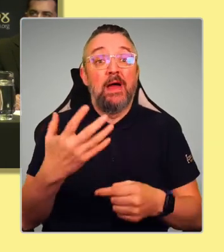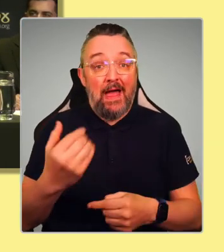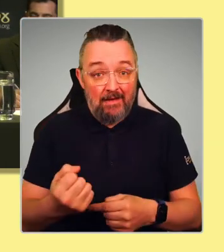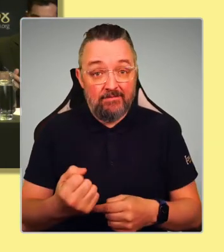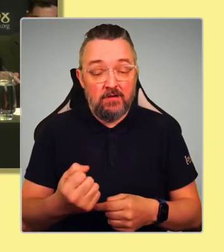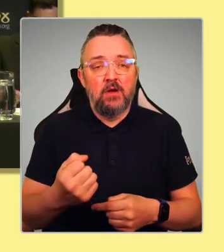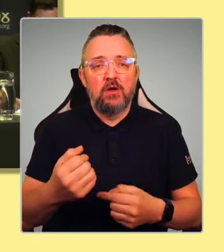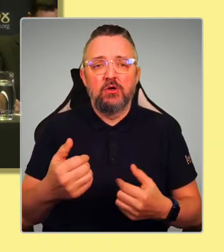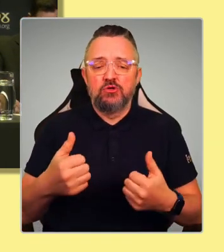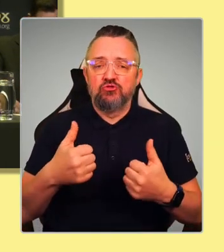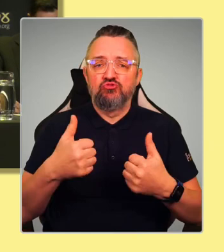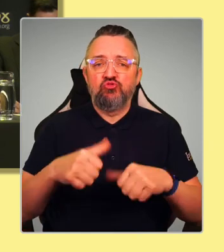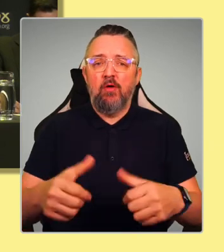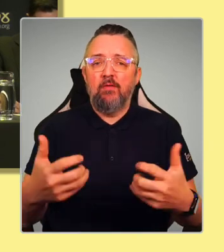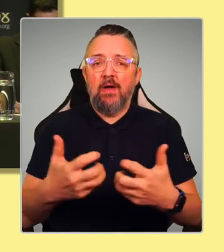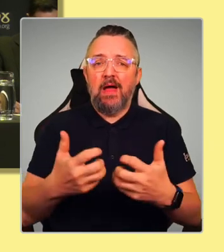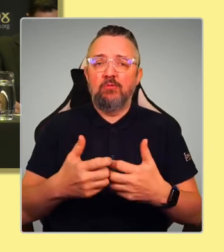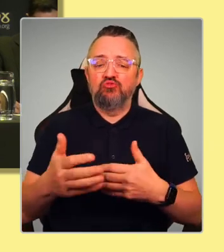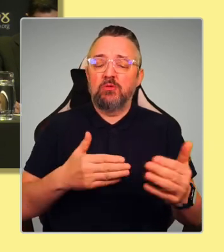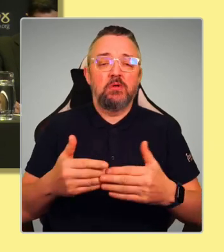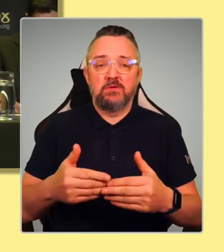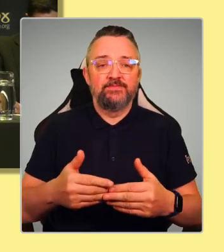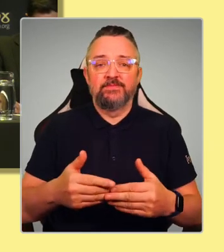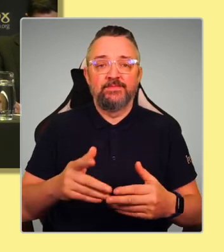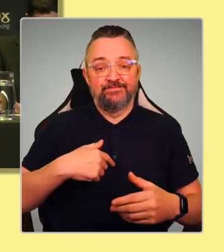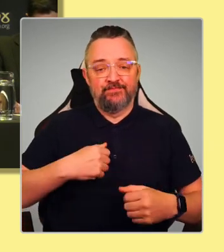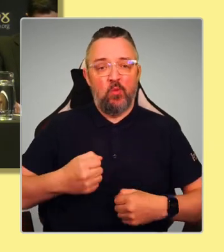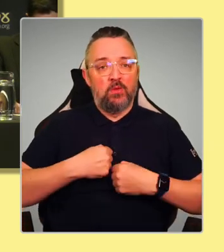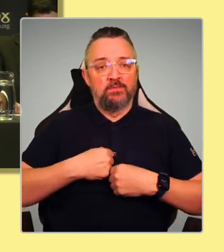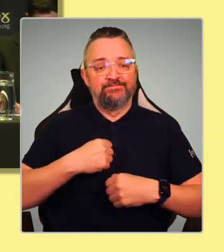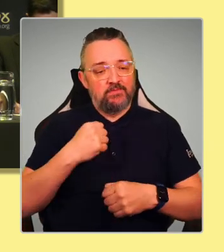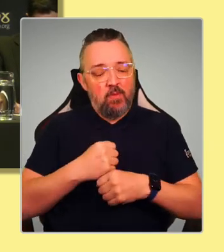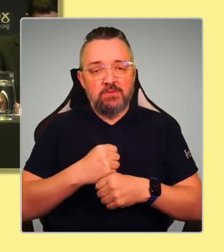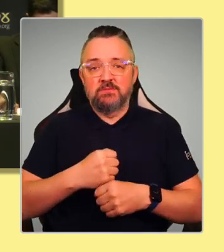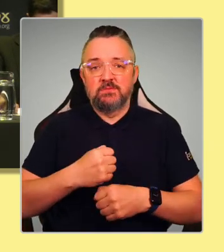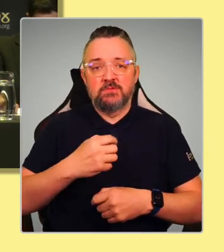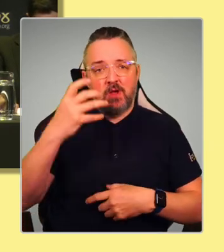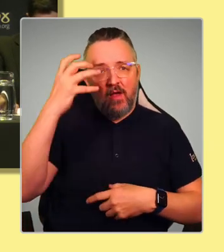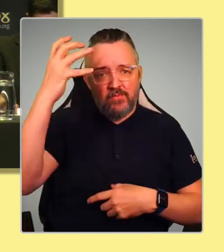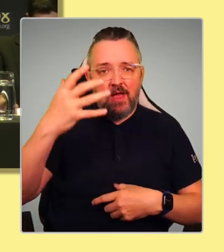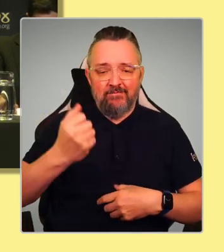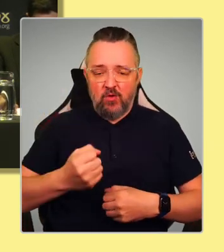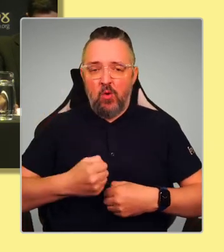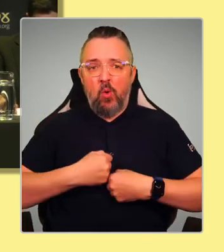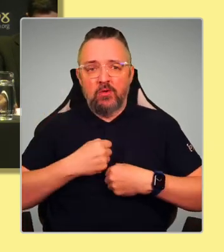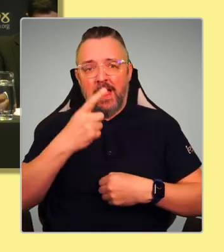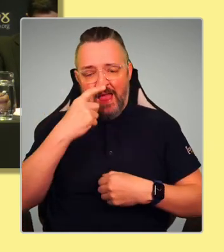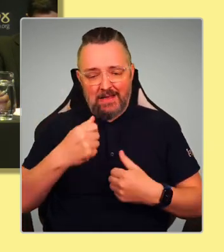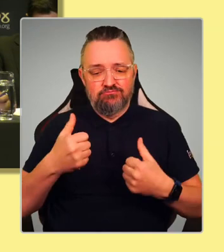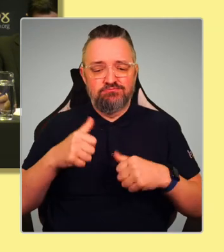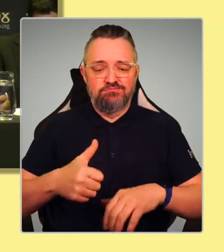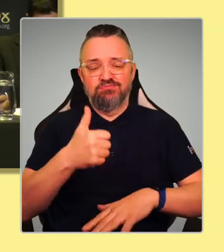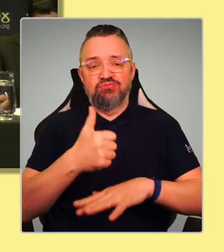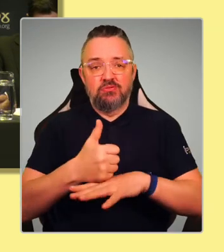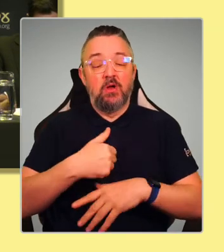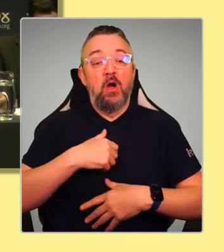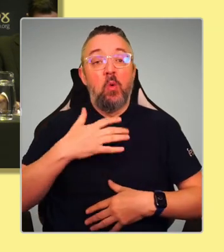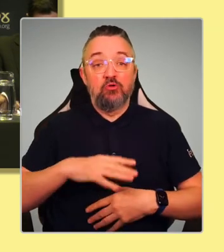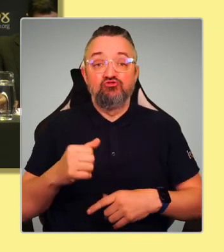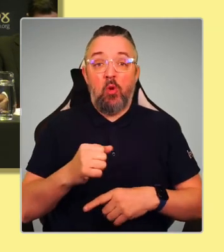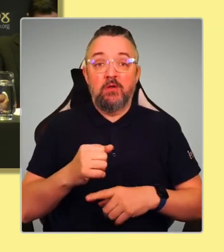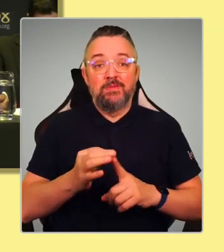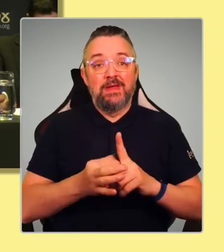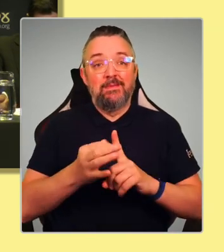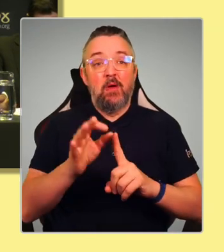country that can govern its own affairs, and we can make all the decisions about how we run things. And I want Scotland to be a better place for all of us to live in.